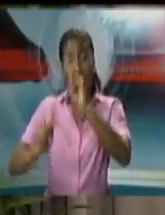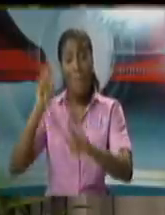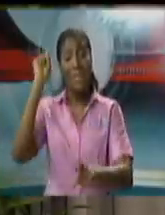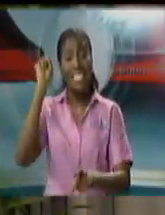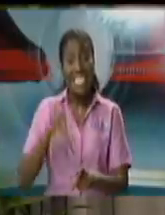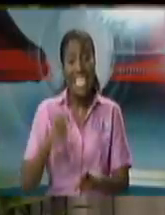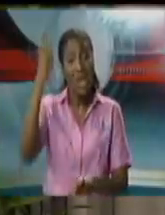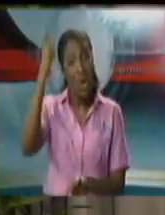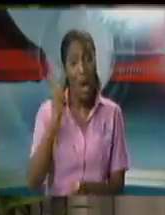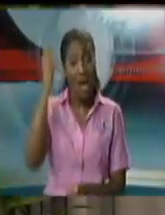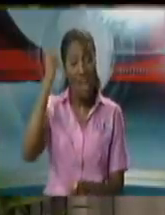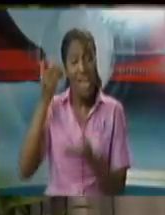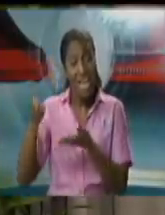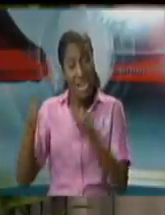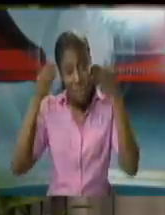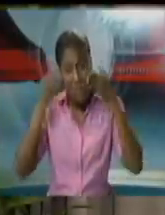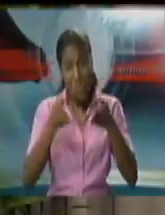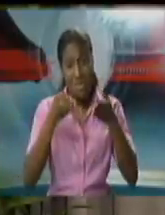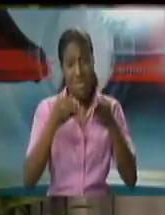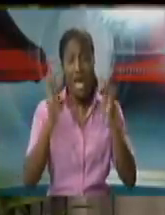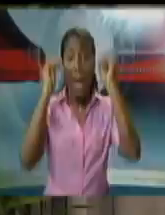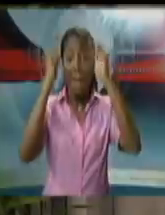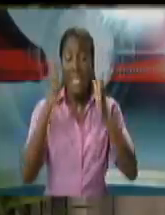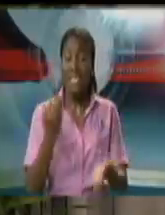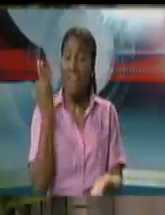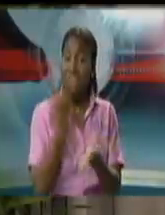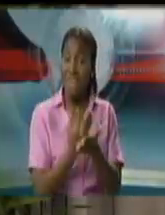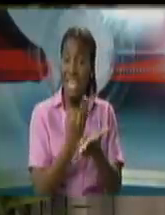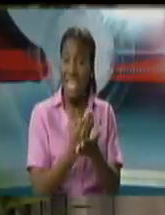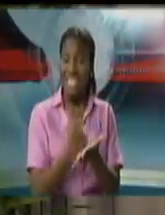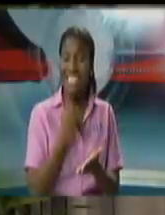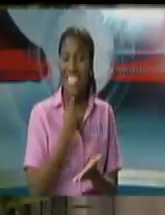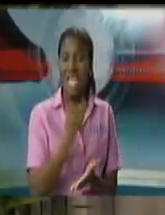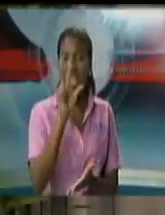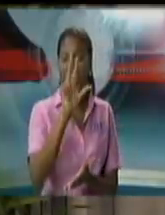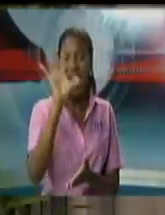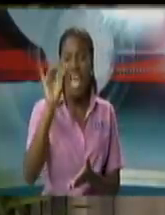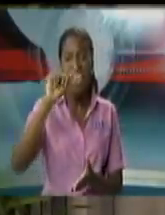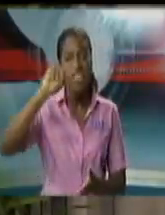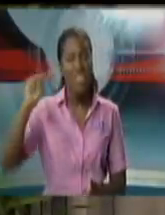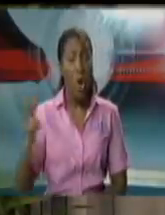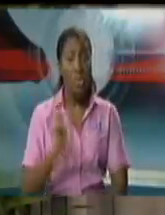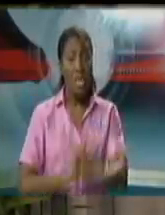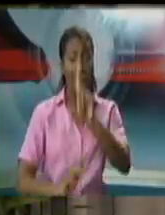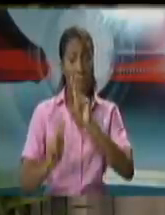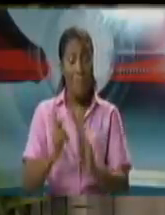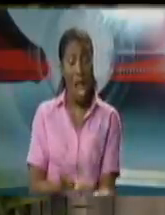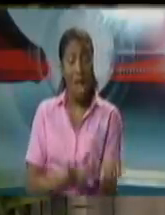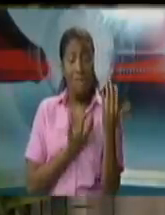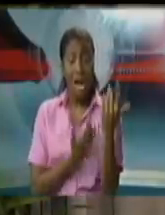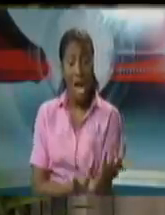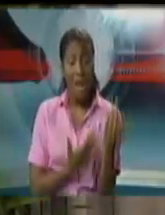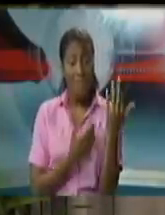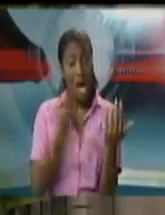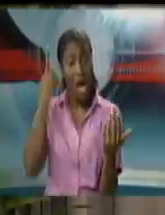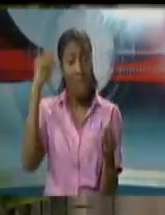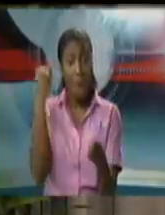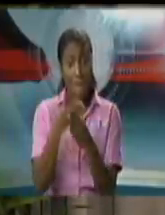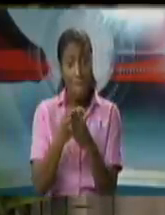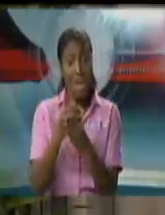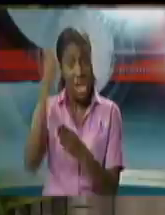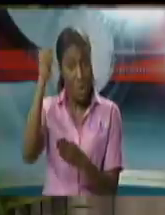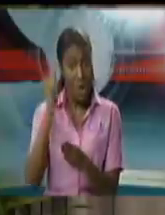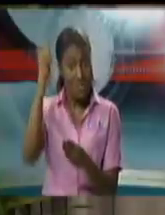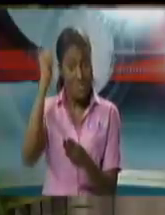The Honorable Minister of Finance reported yesterday some 38,000 people waiting for monies. That has a process which the